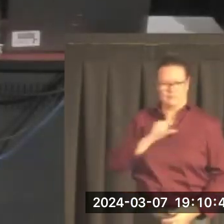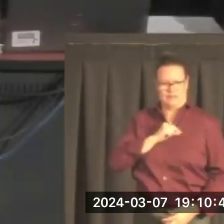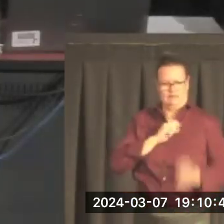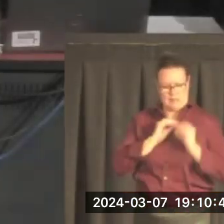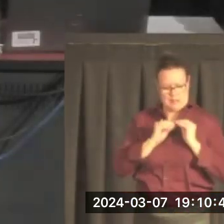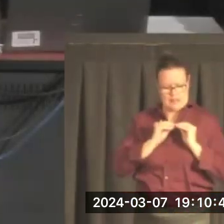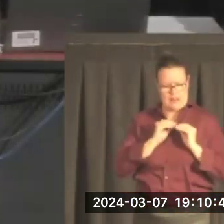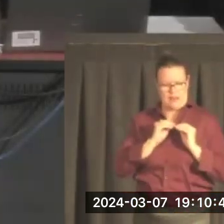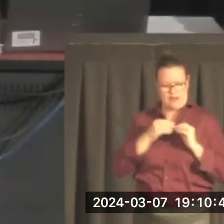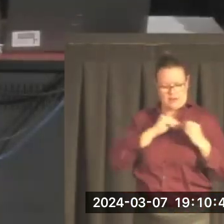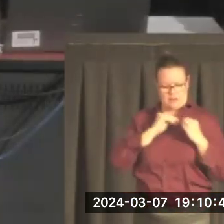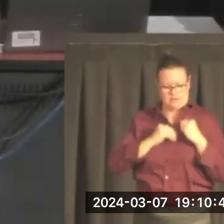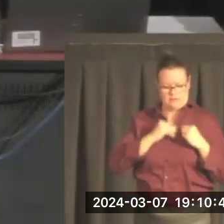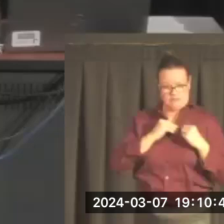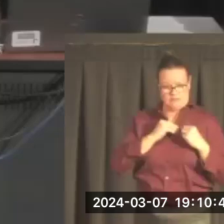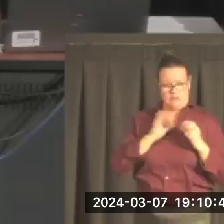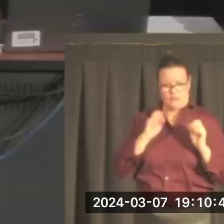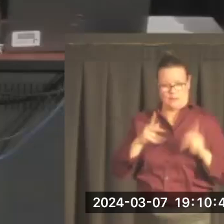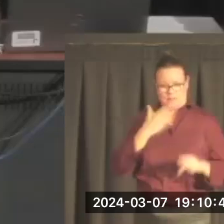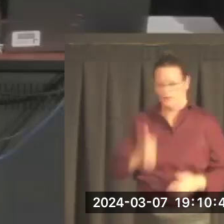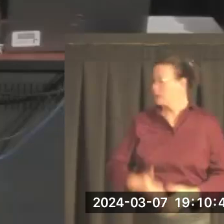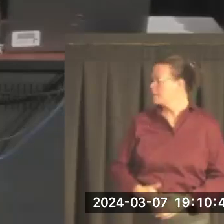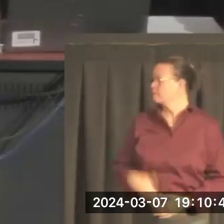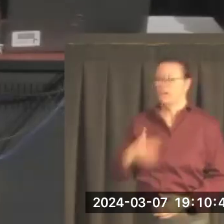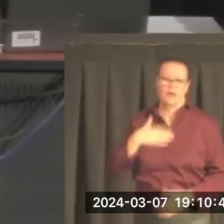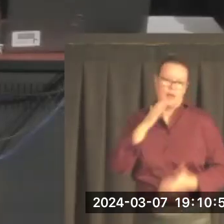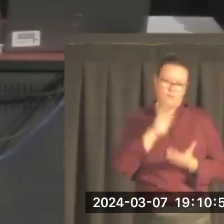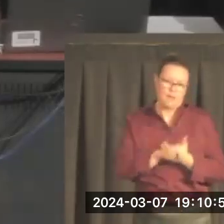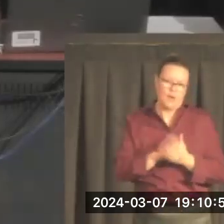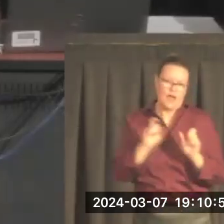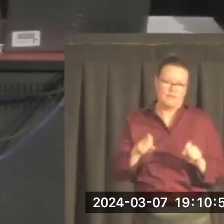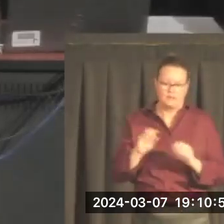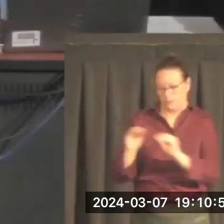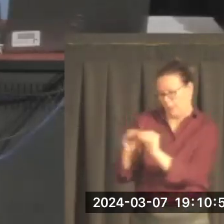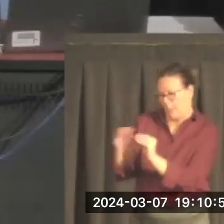My wife has to do these things, too.